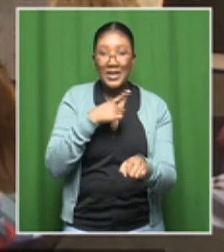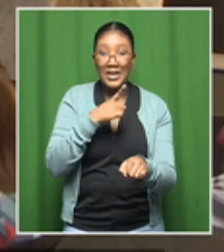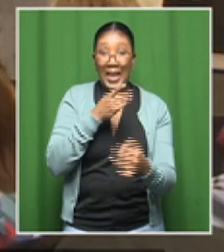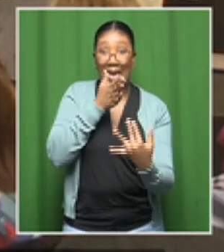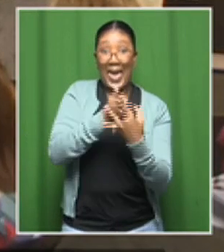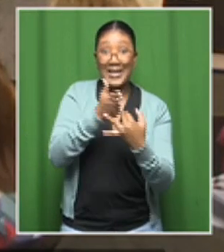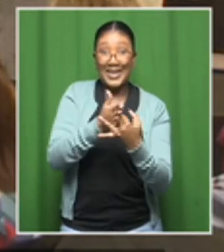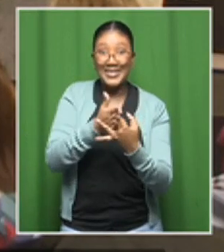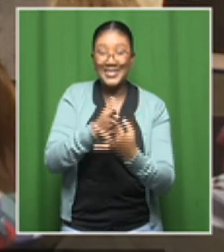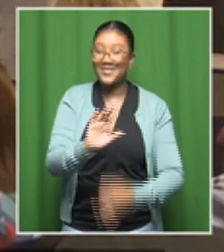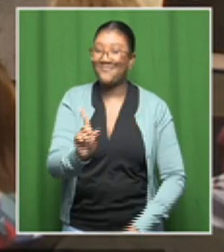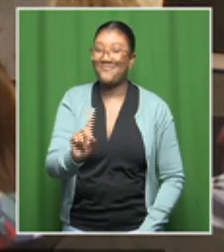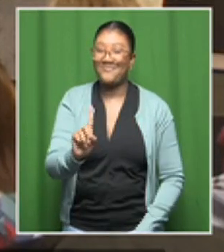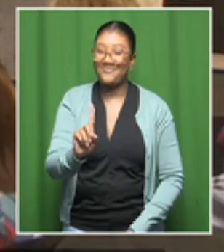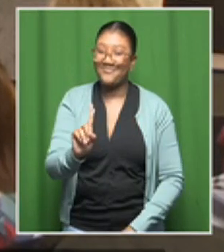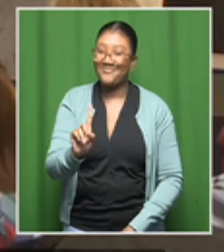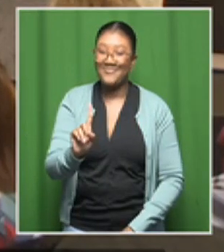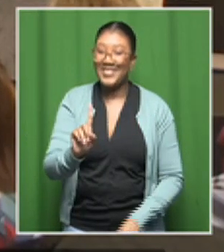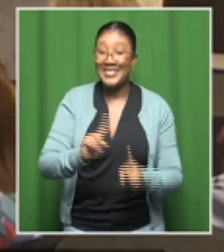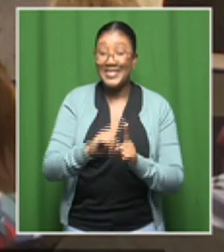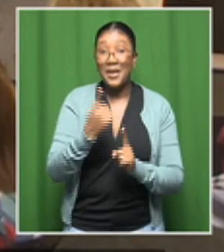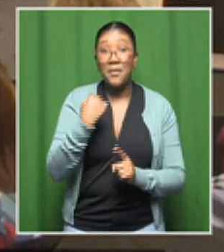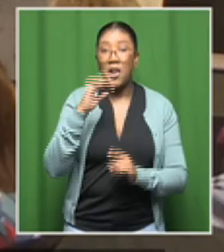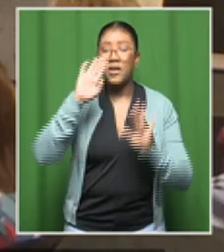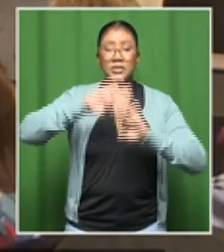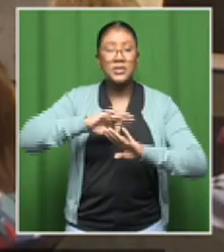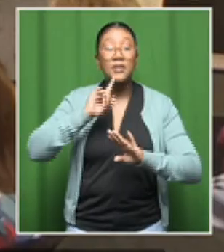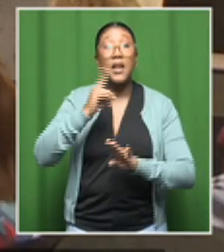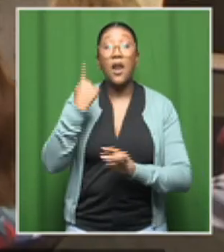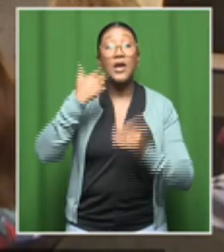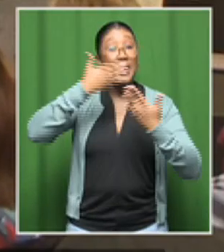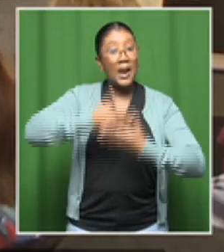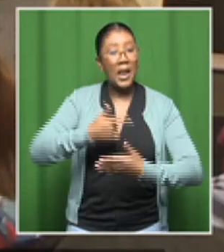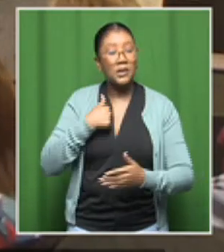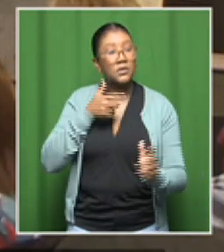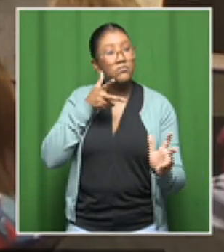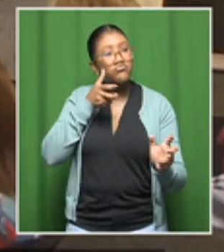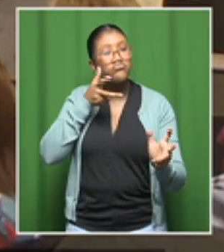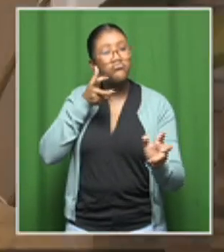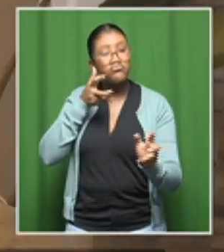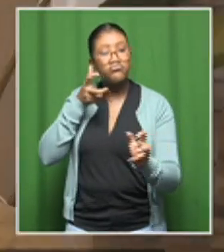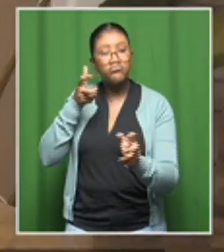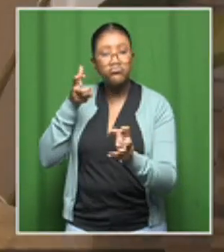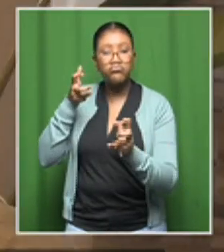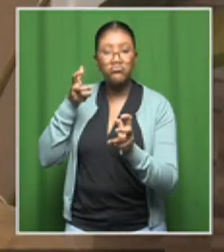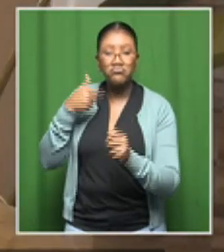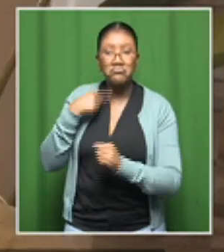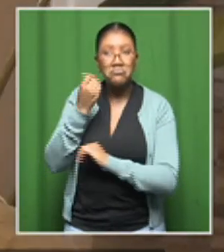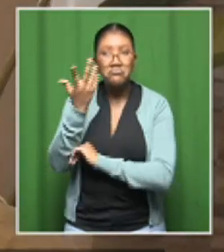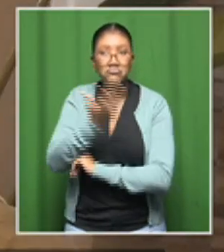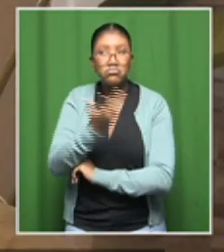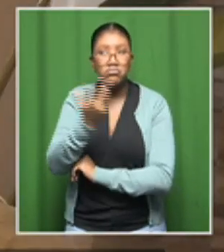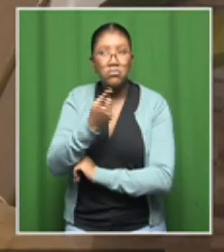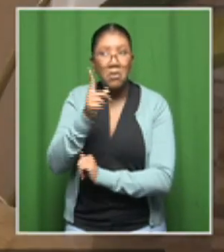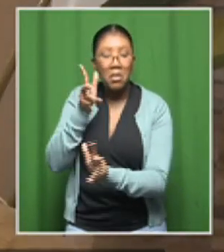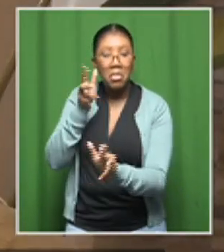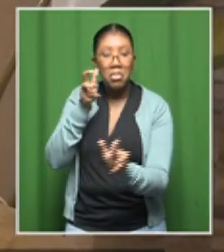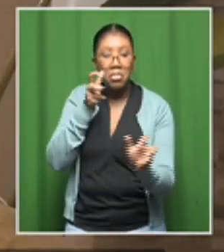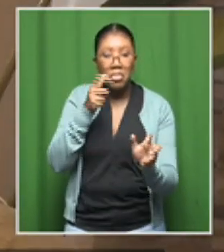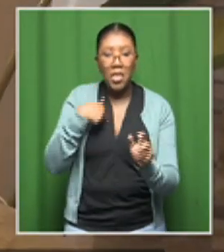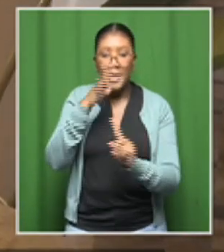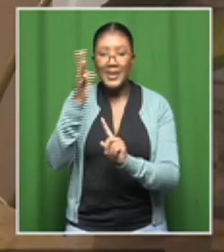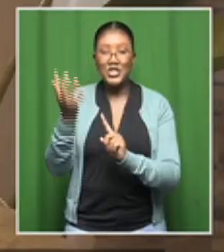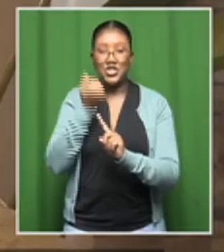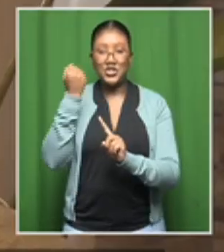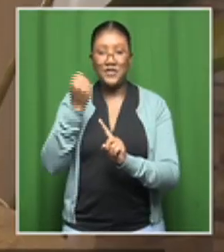you know, I was listening to all of you last night and what you've achieved. And I think South Africa will be as, you know,